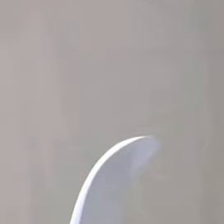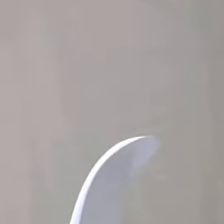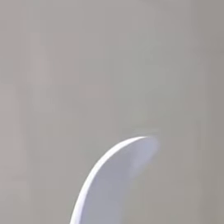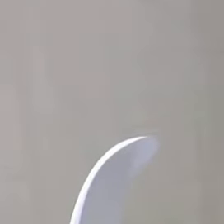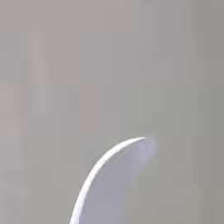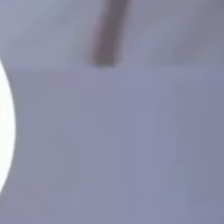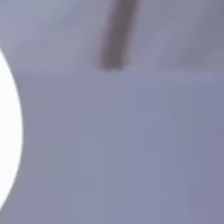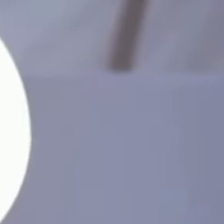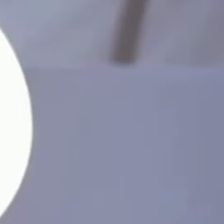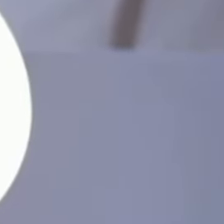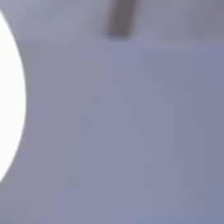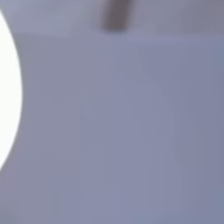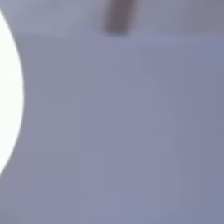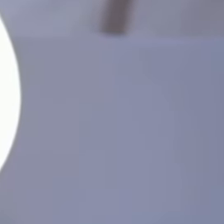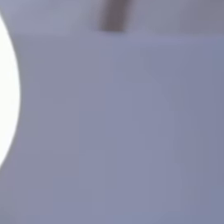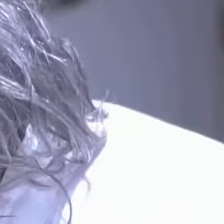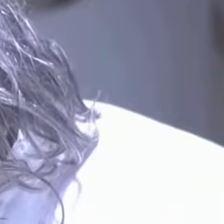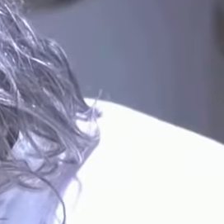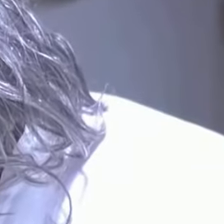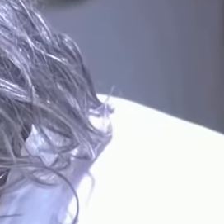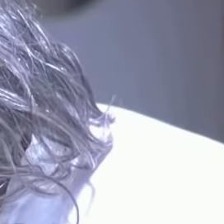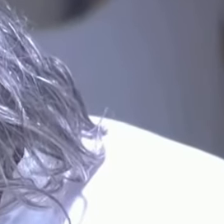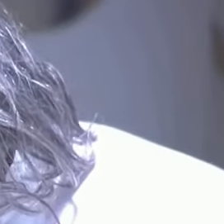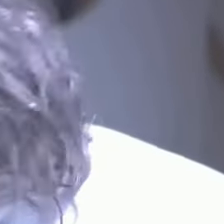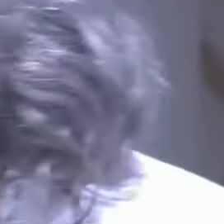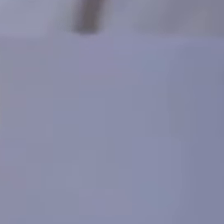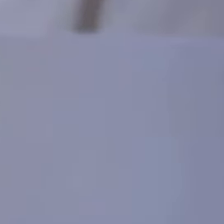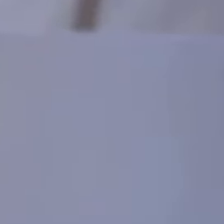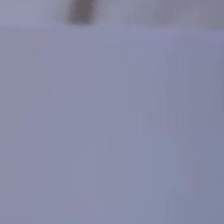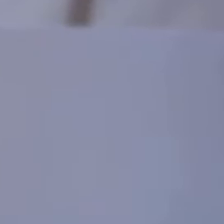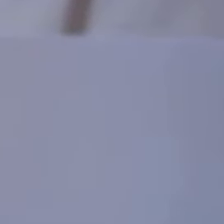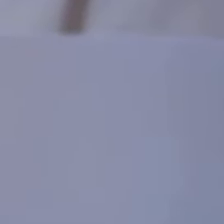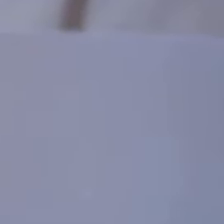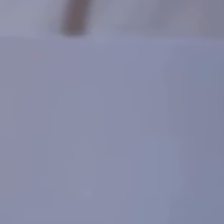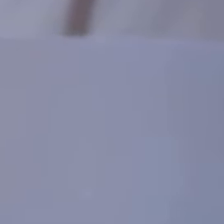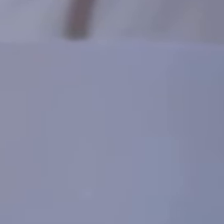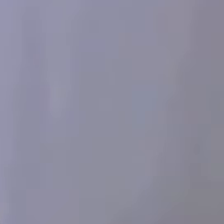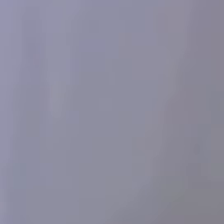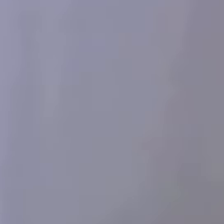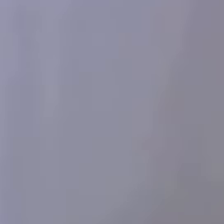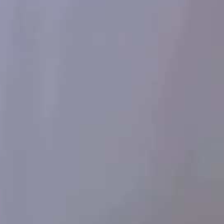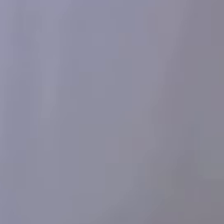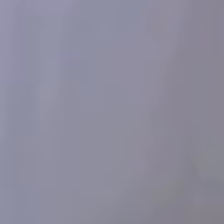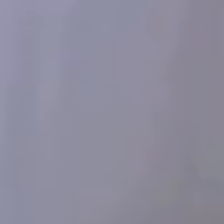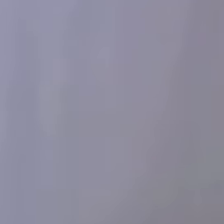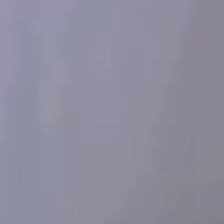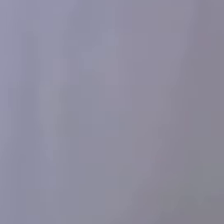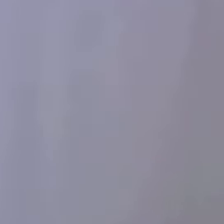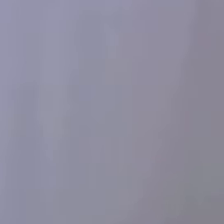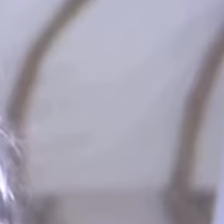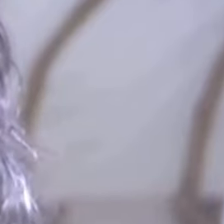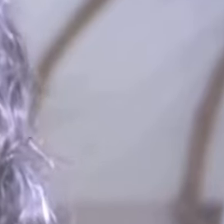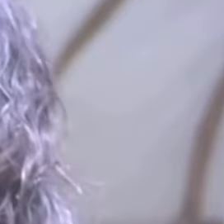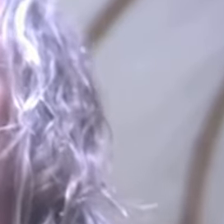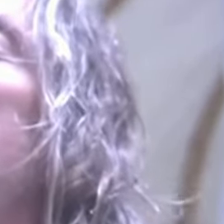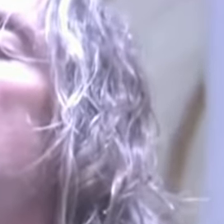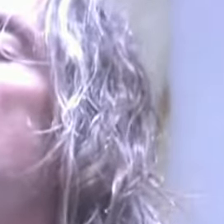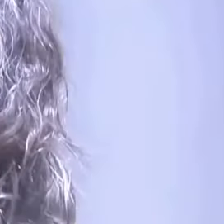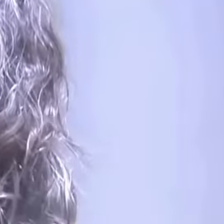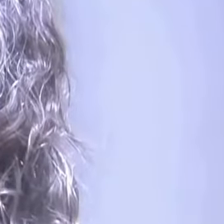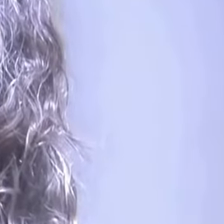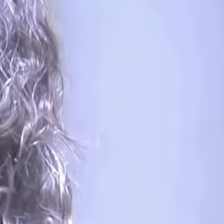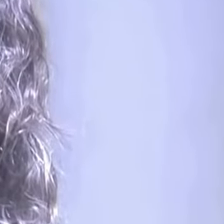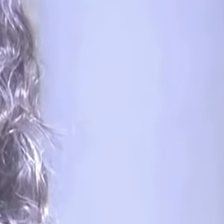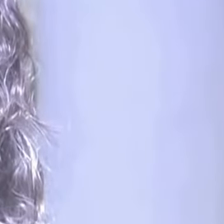I see you in school are I'm Antwerp. And you? Insects. Please? I feel two